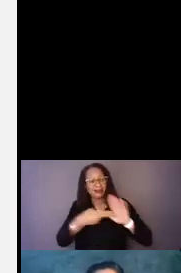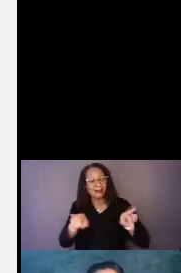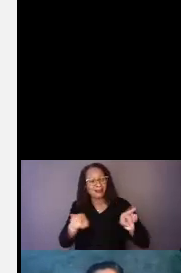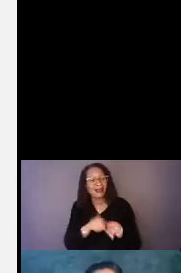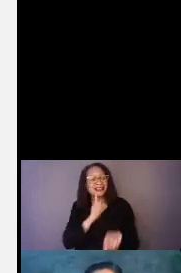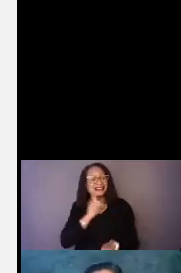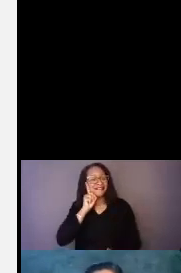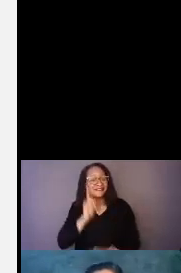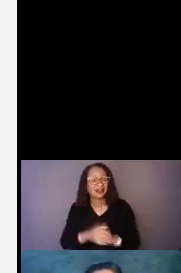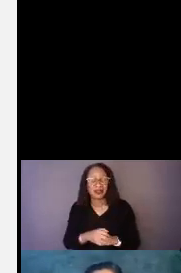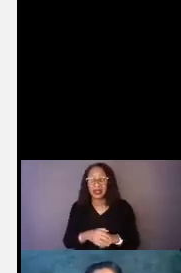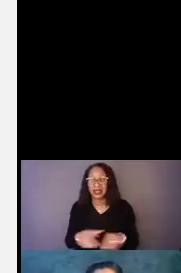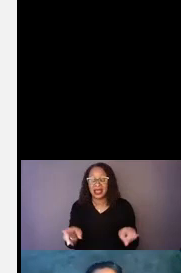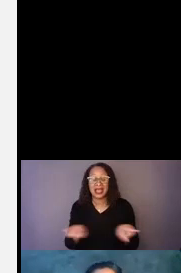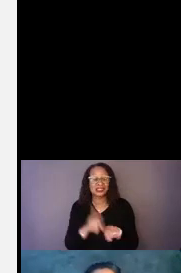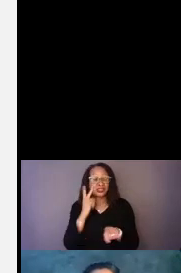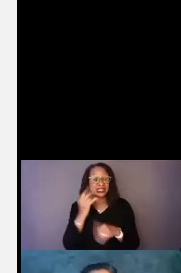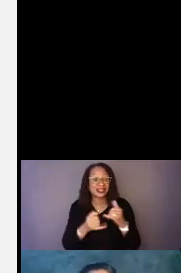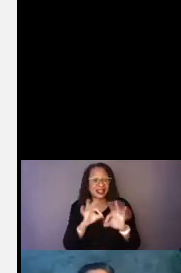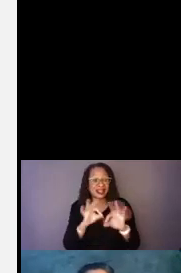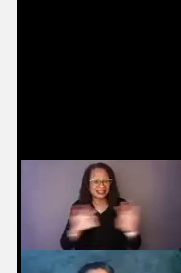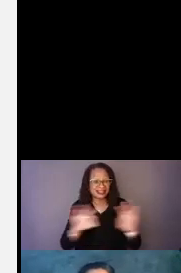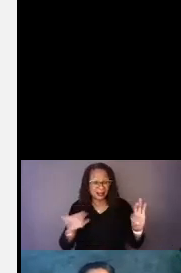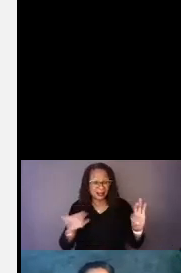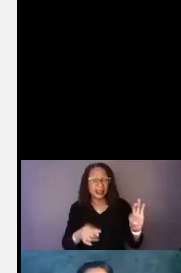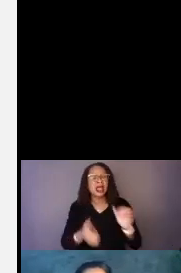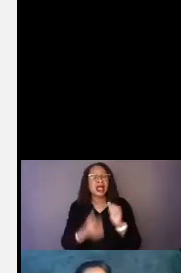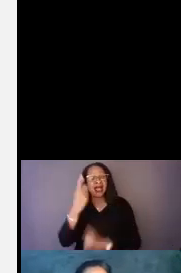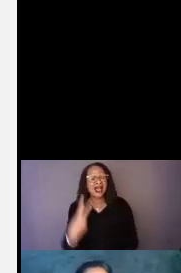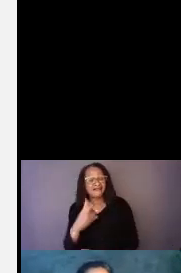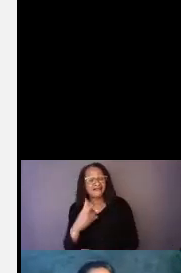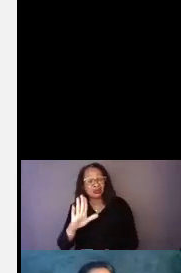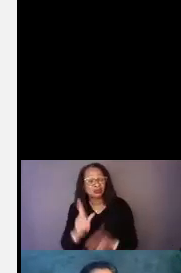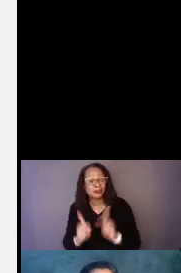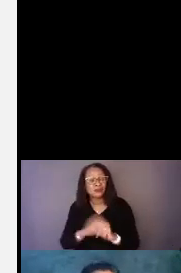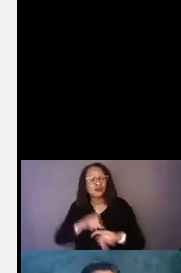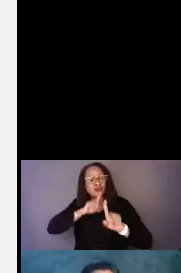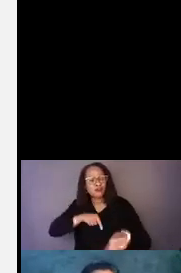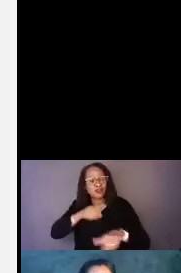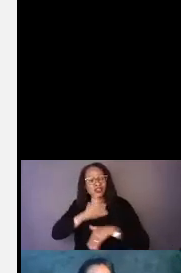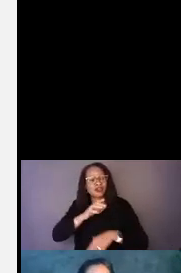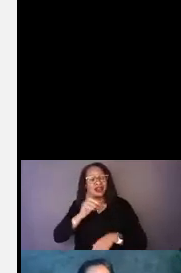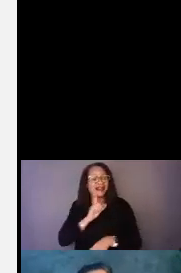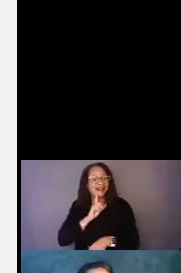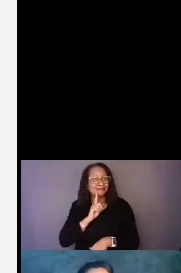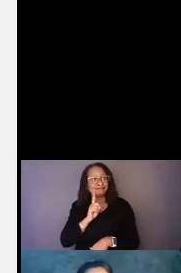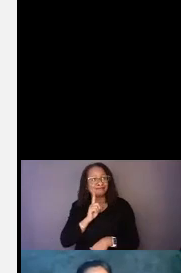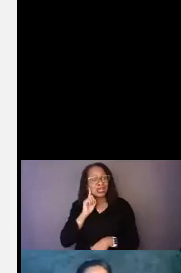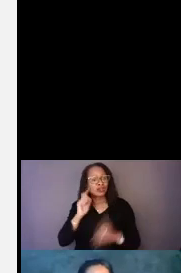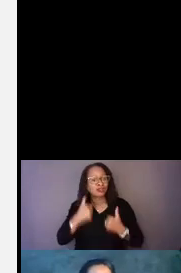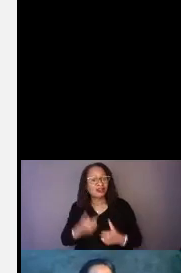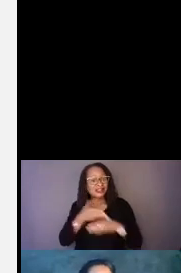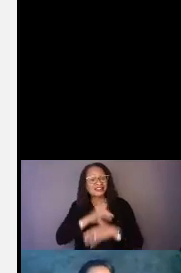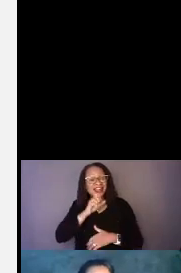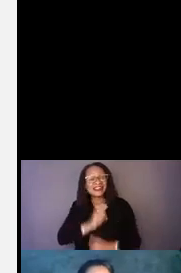But as you see at the last statement, at least half of these people reported their hearing loss after the age of 64, which probably means